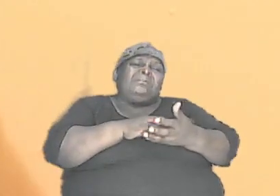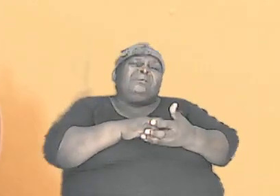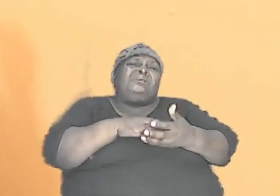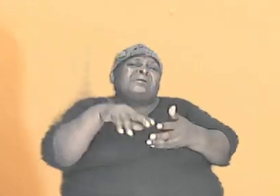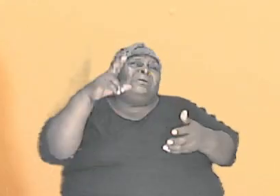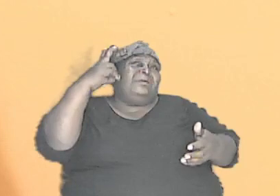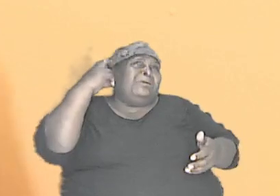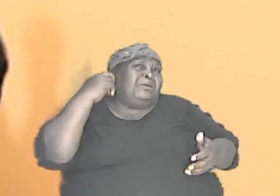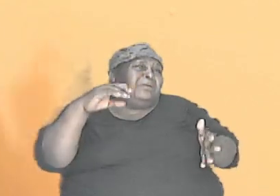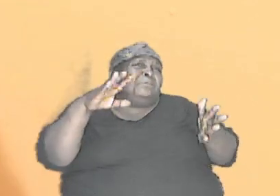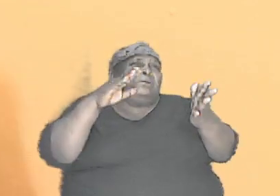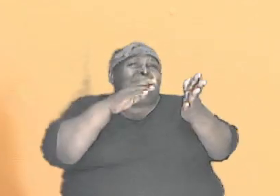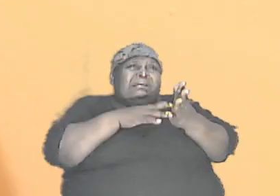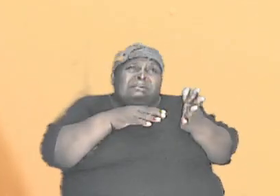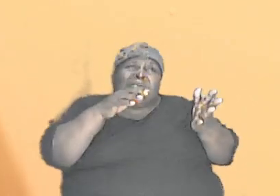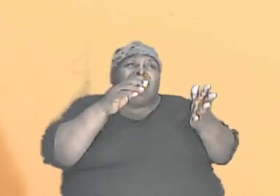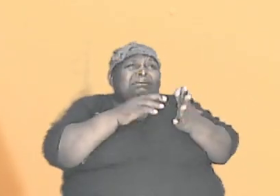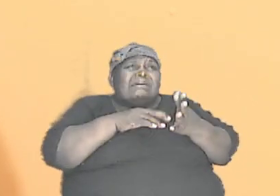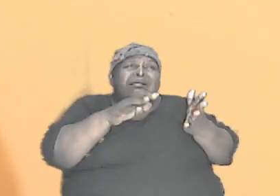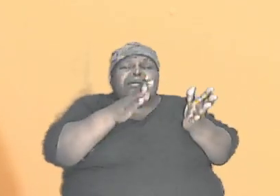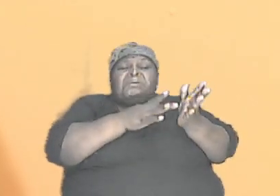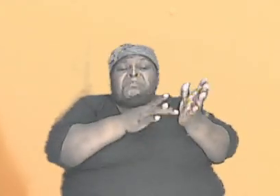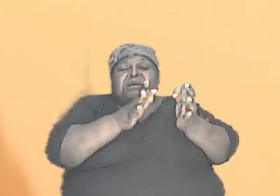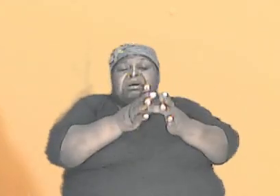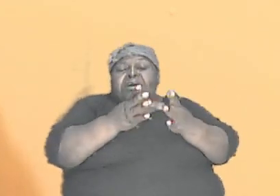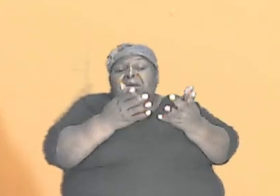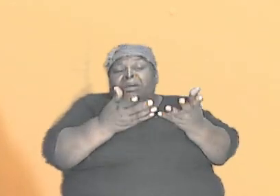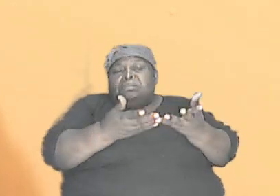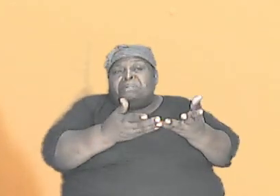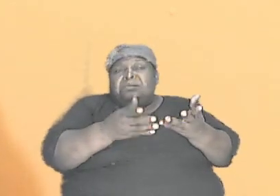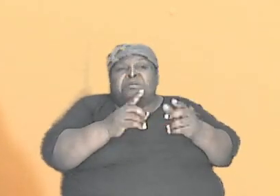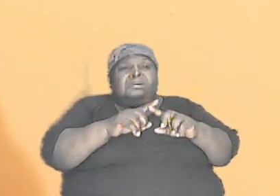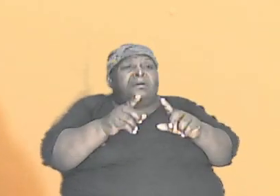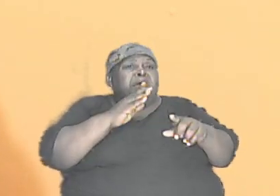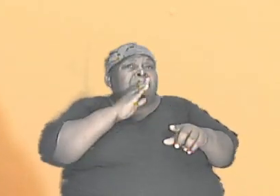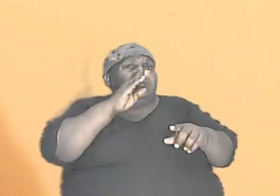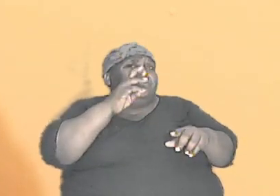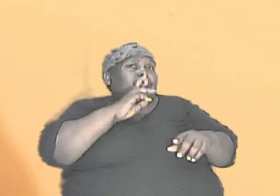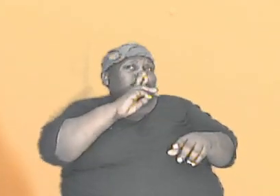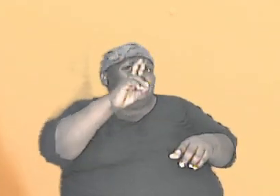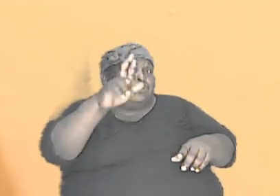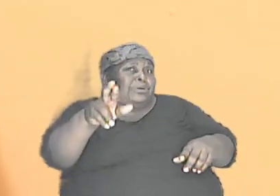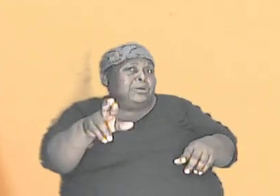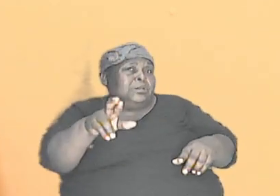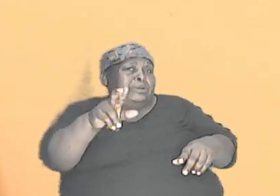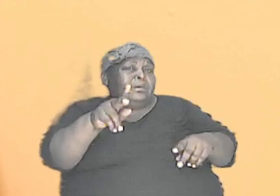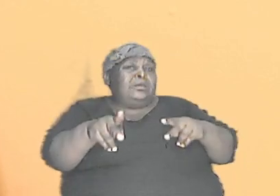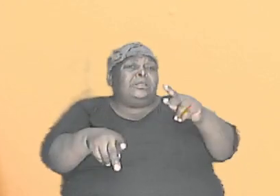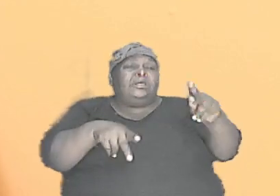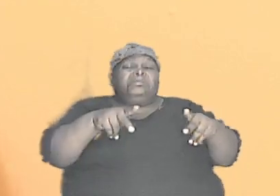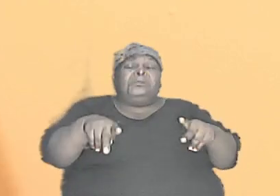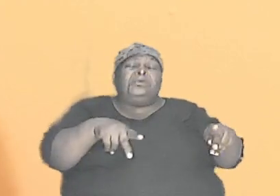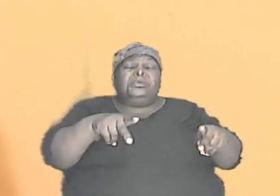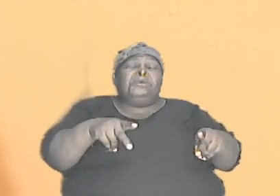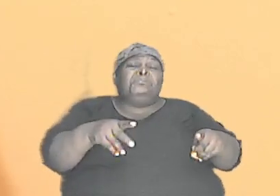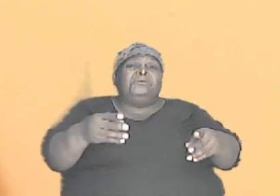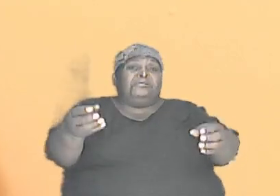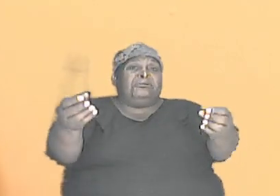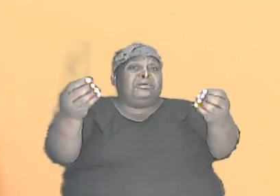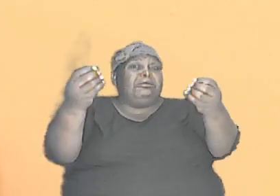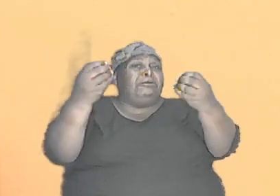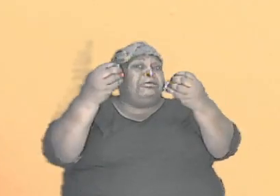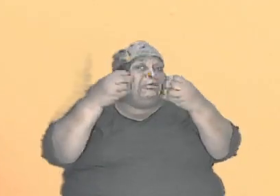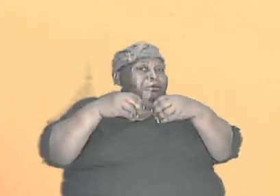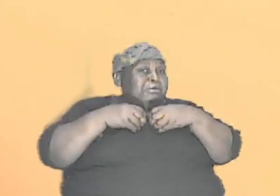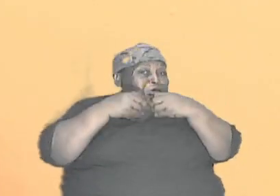Bible and Christianity cannot be a real thing. And the folks tend to give reasons as to why it